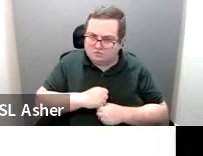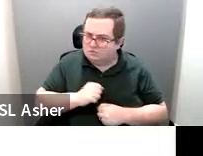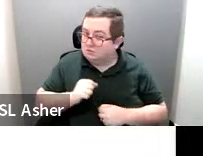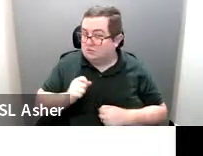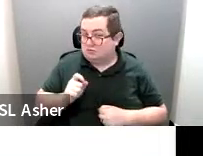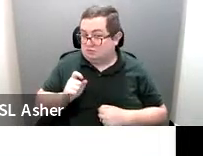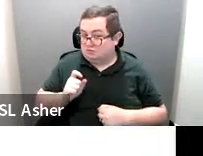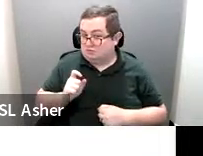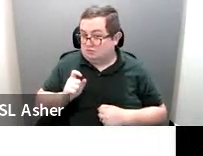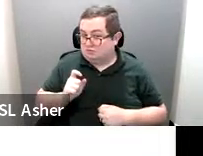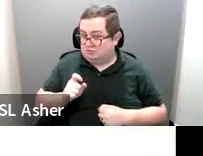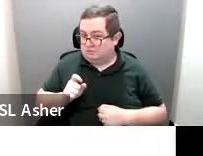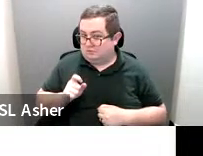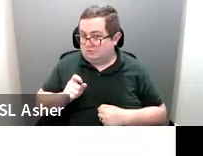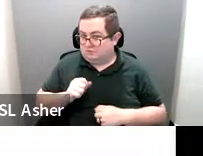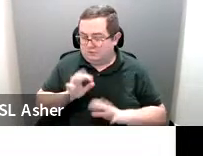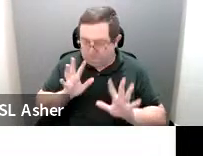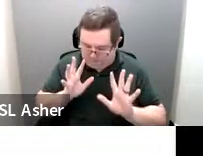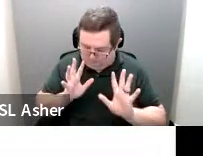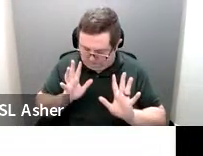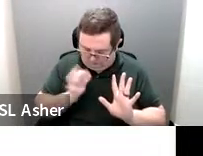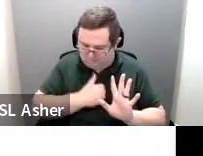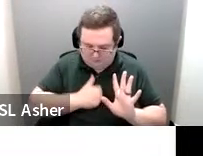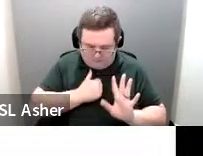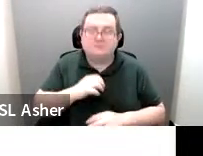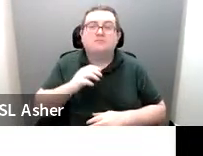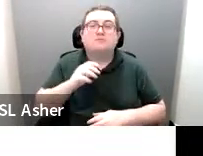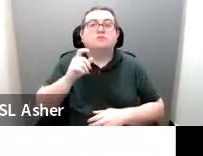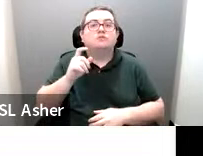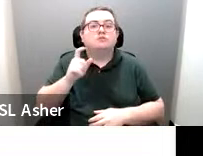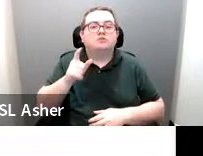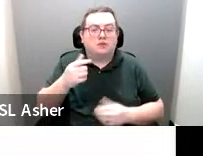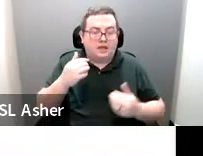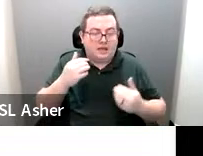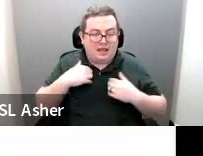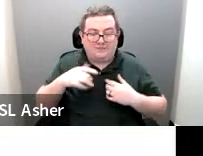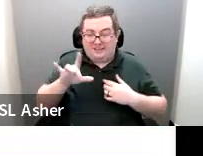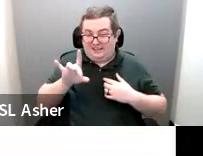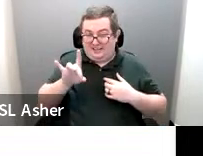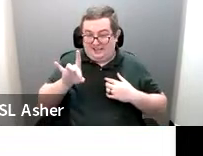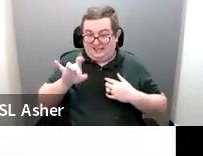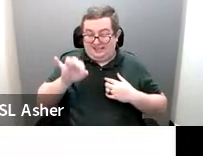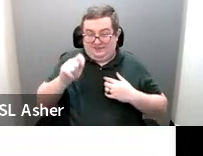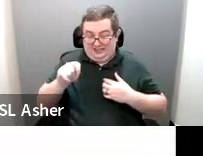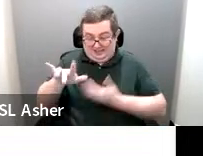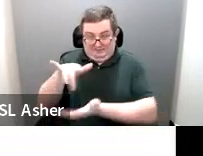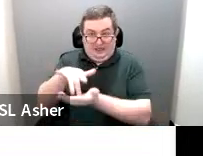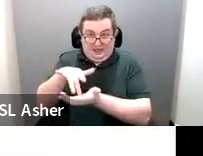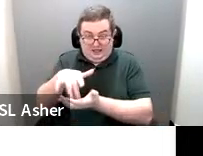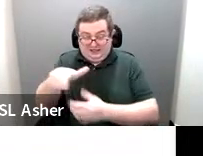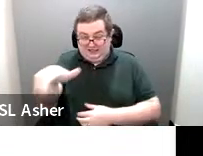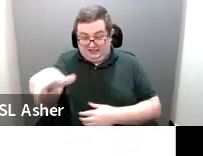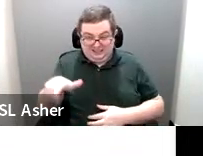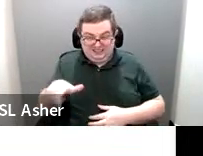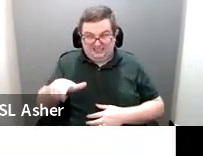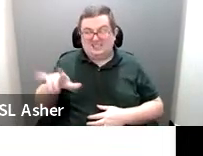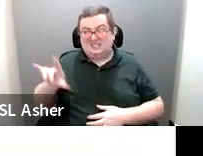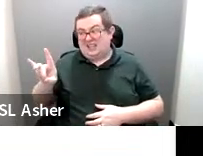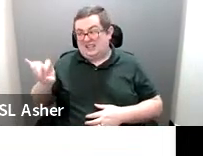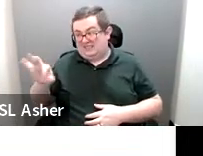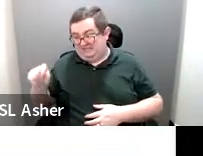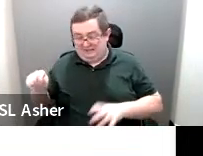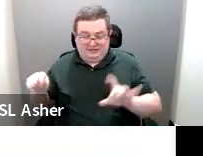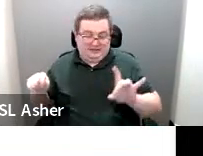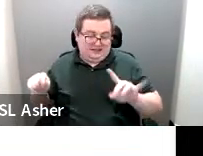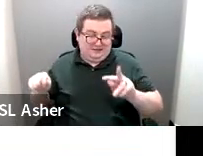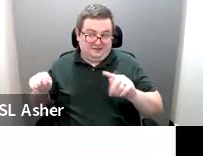sorry. So you have the eight feet in the middle, and you have the eight feet